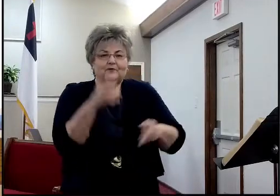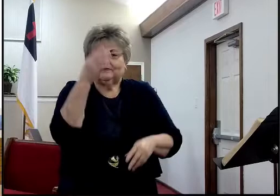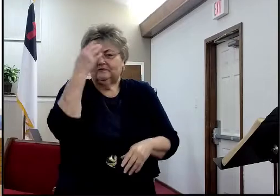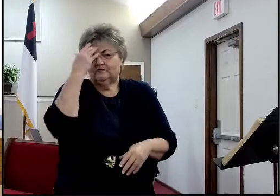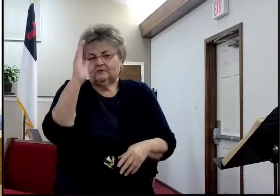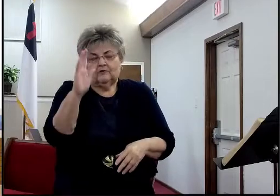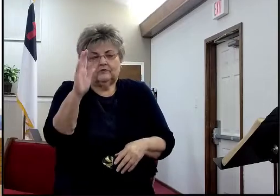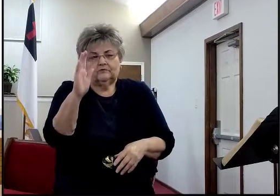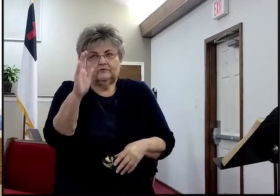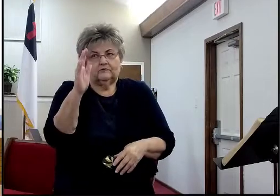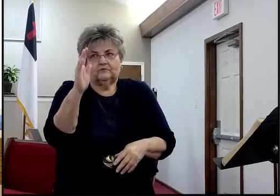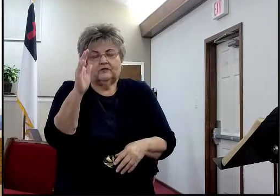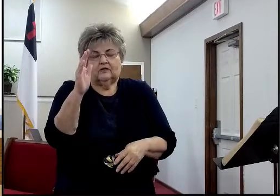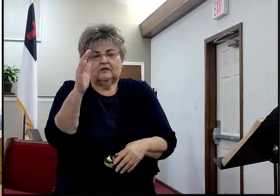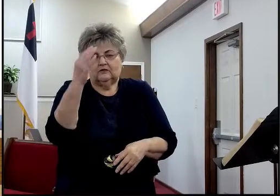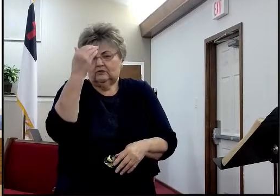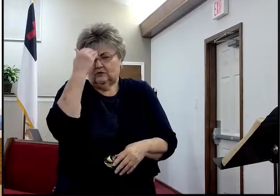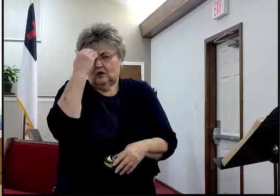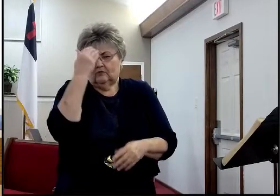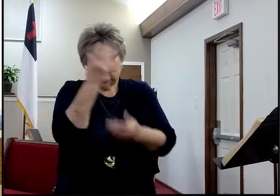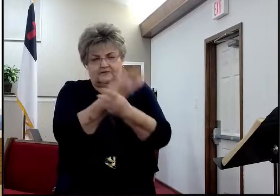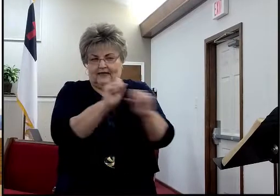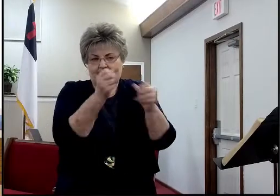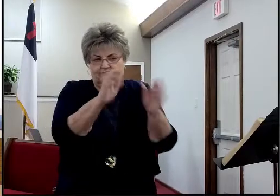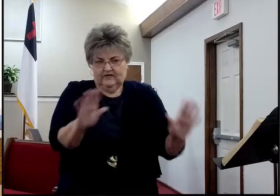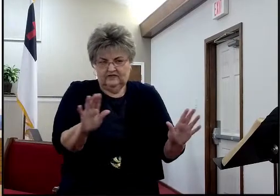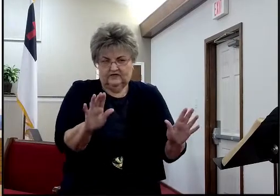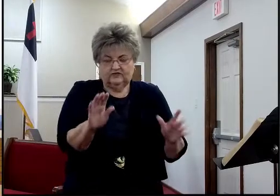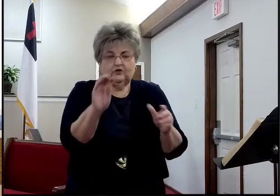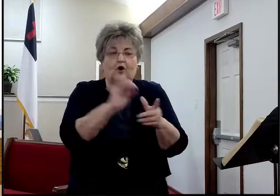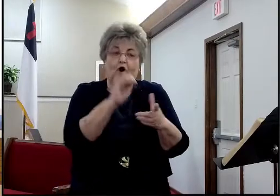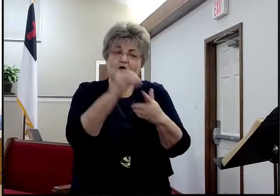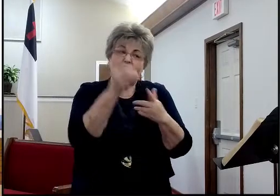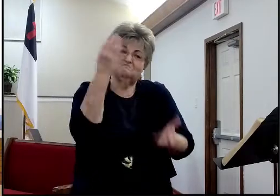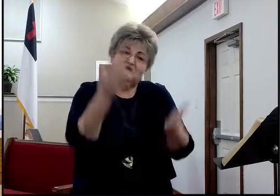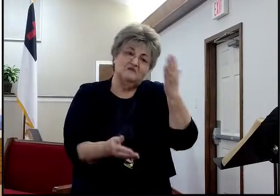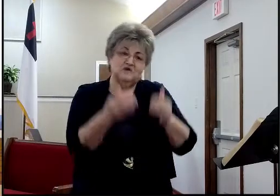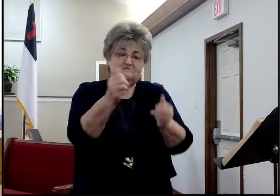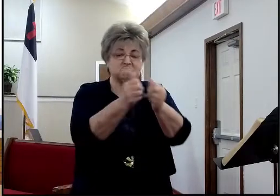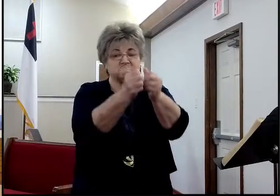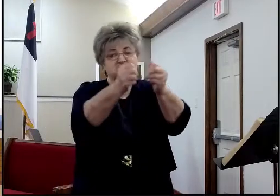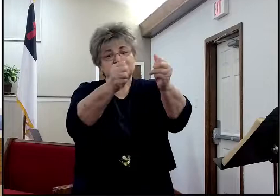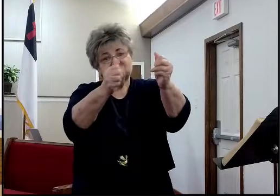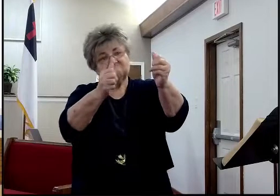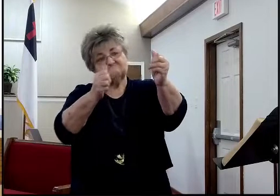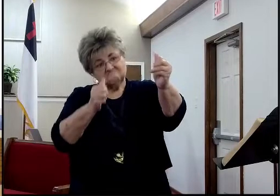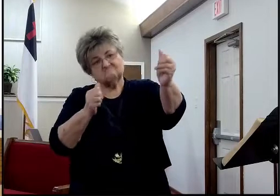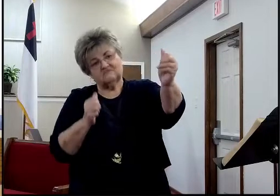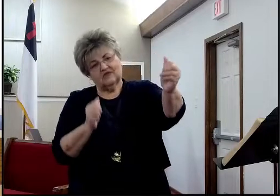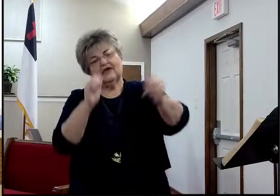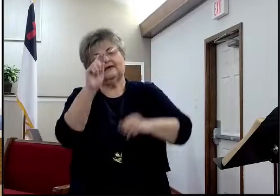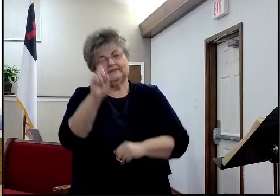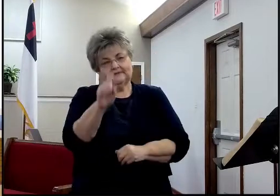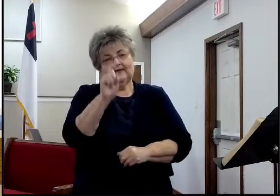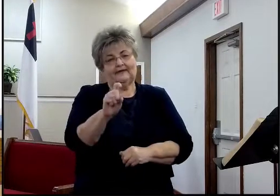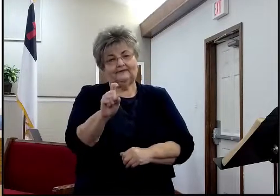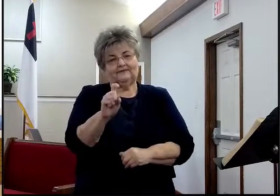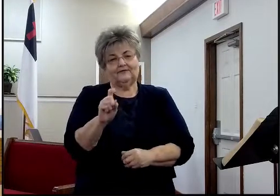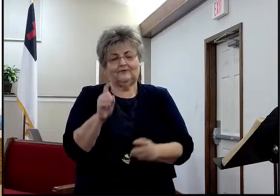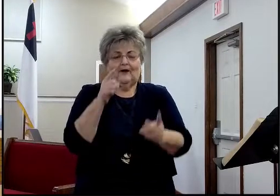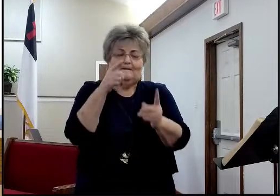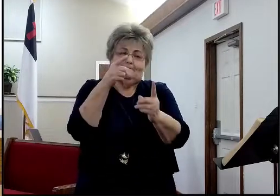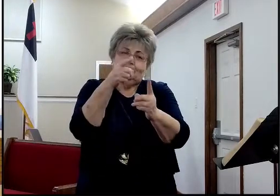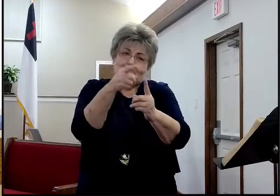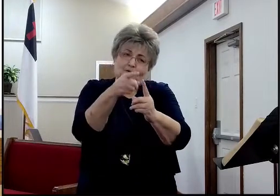or they're very far from the Lord, and they need pointed back or pointed to. And so help us with that. I'm not telling you to beat people